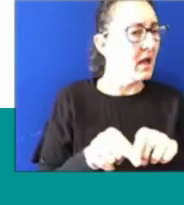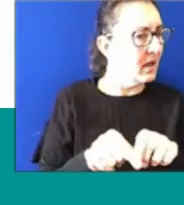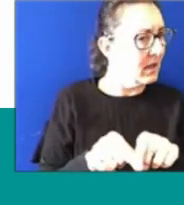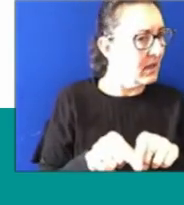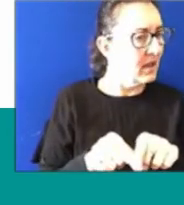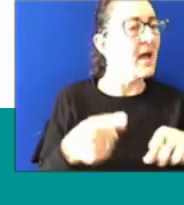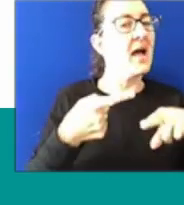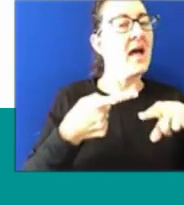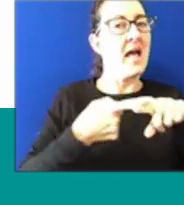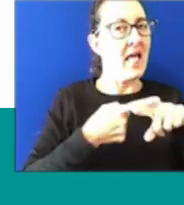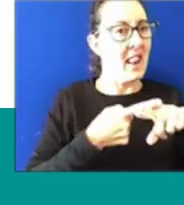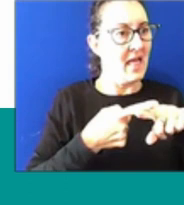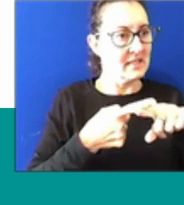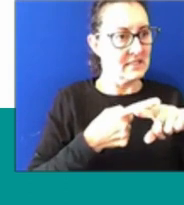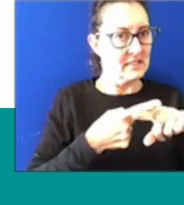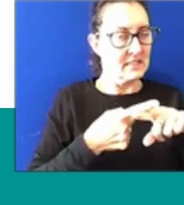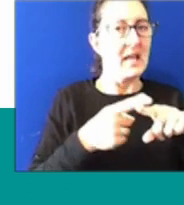England and Sri Lanka.